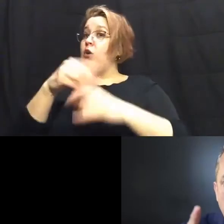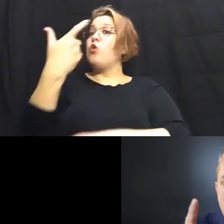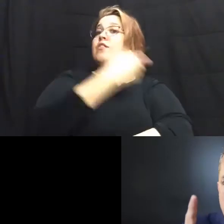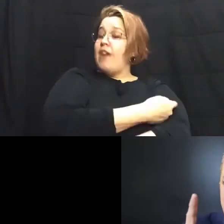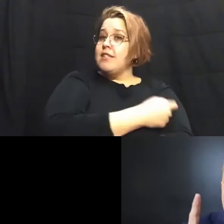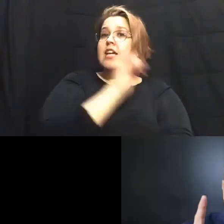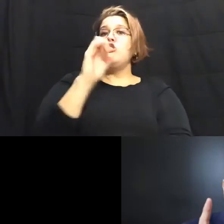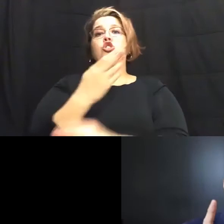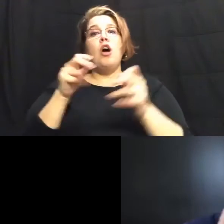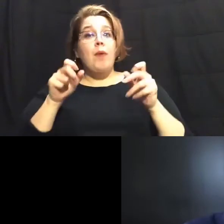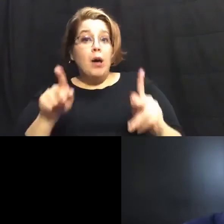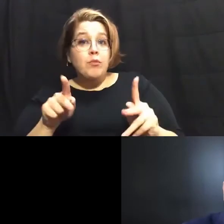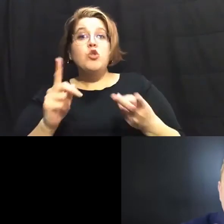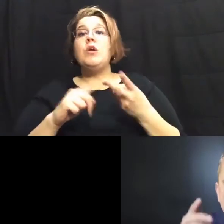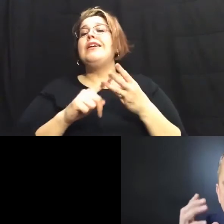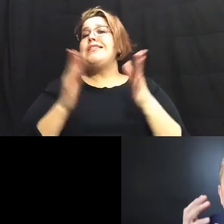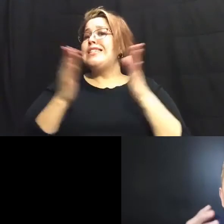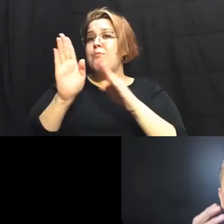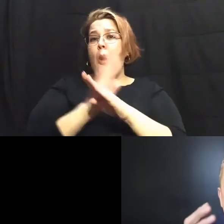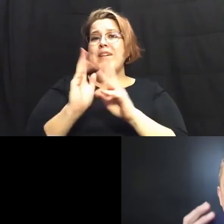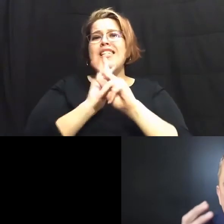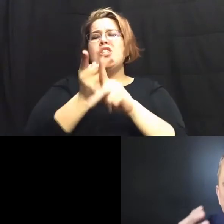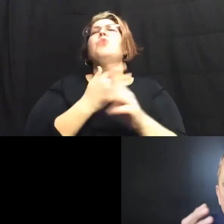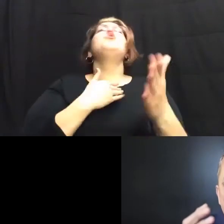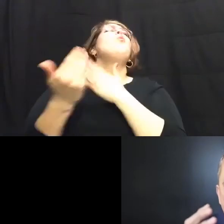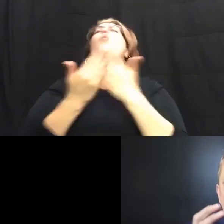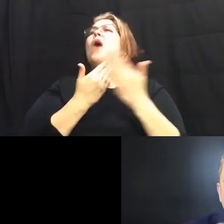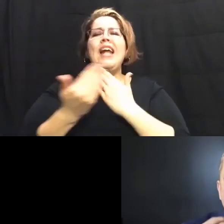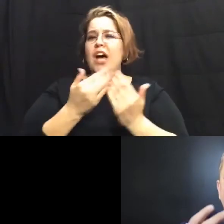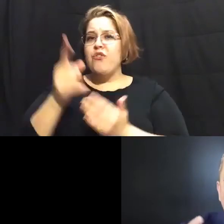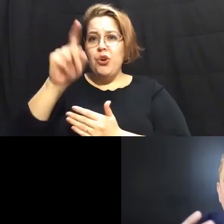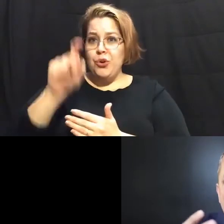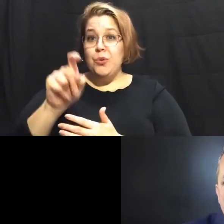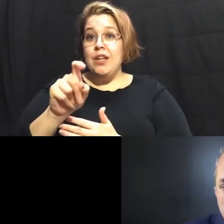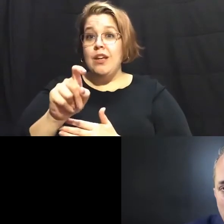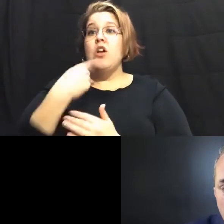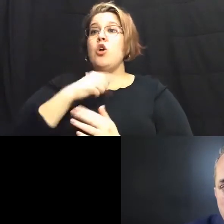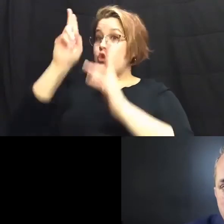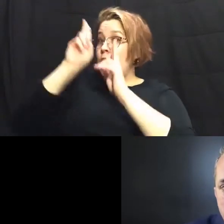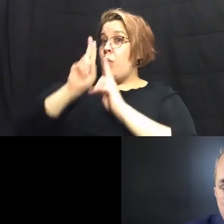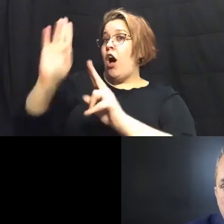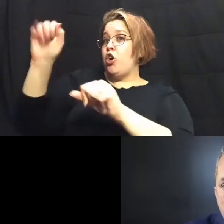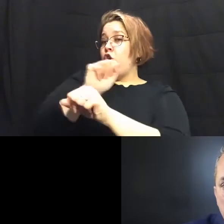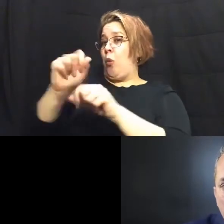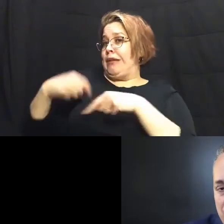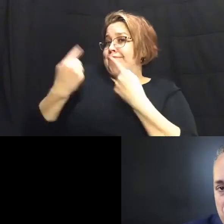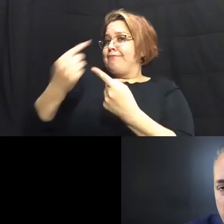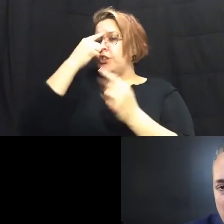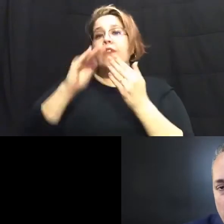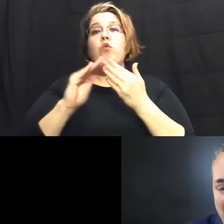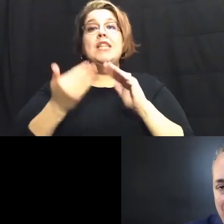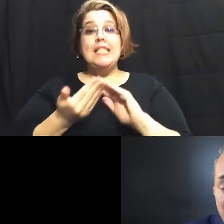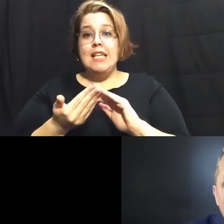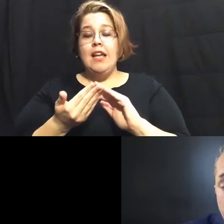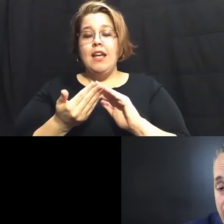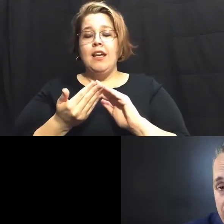opportunities the small business loans whatever it is you need so that we honor what you've done for our city and to bring us to the point